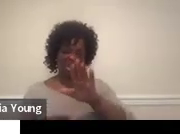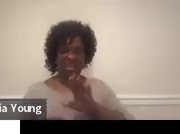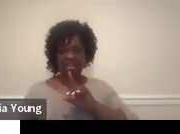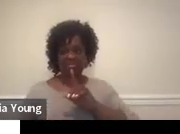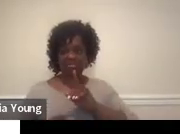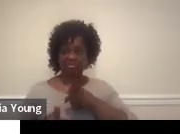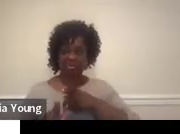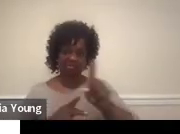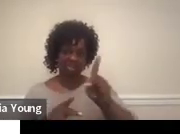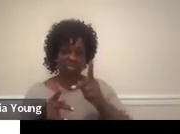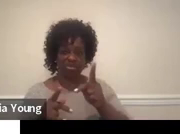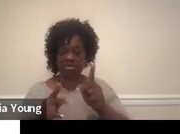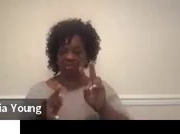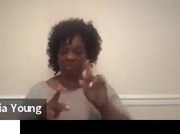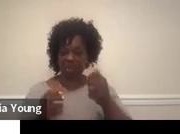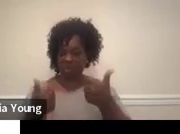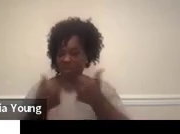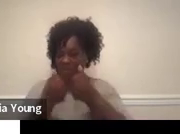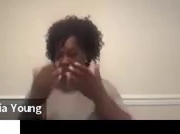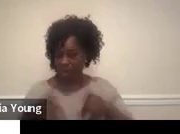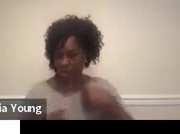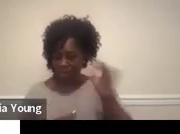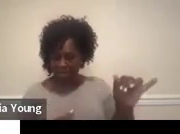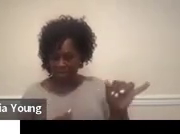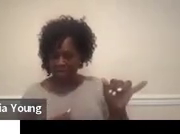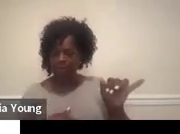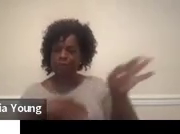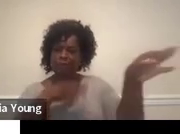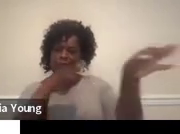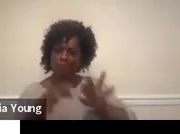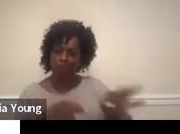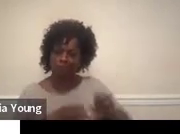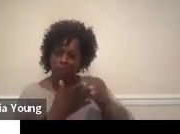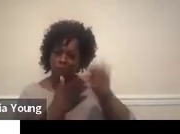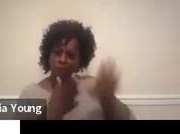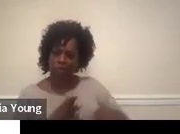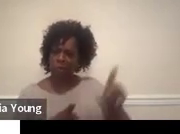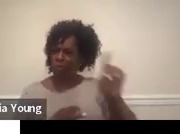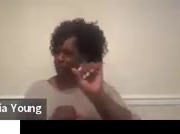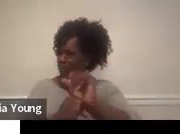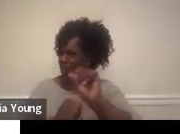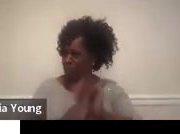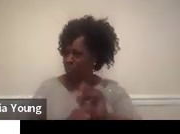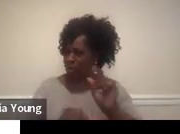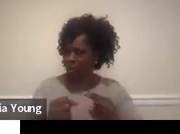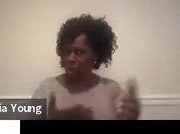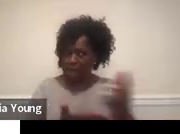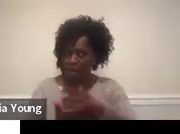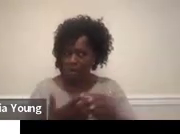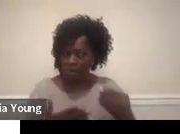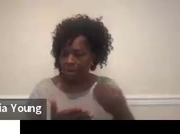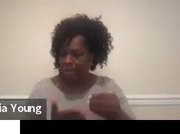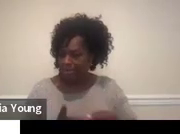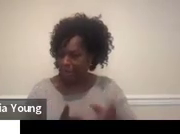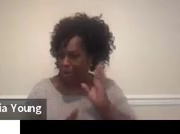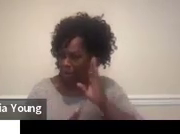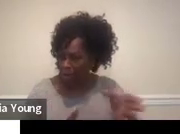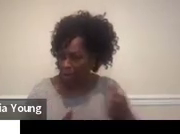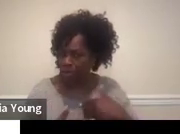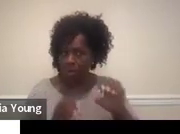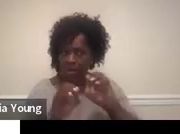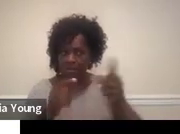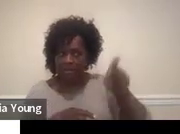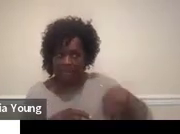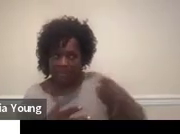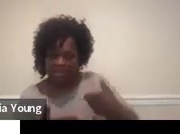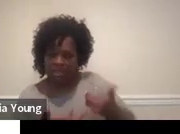Let the kids do research on what that really means. Where would they work? What would their salary be? What is the education needed